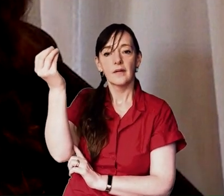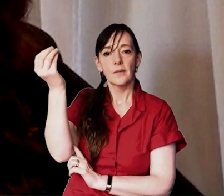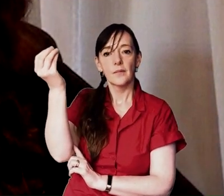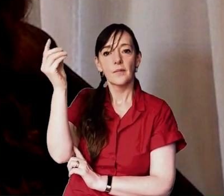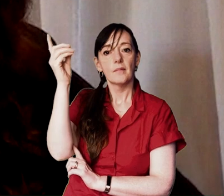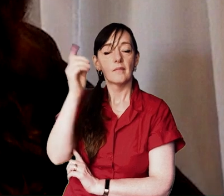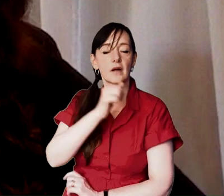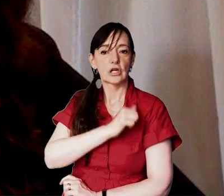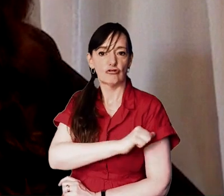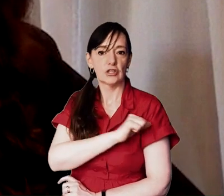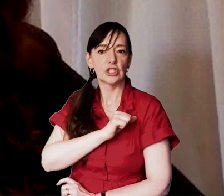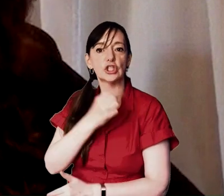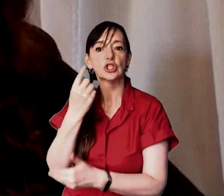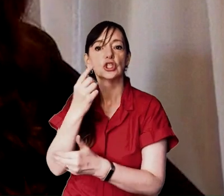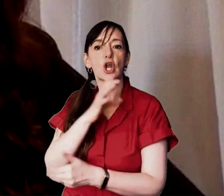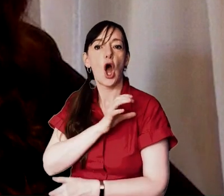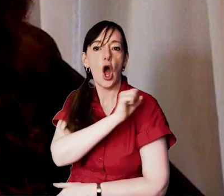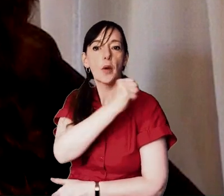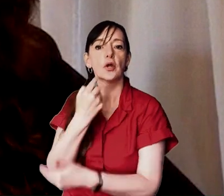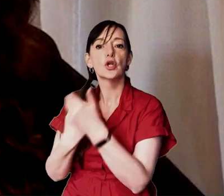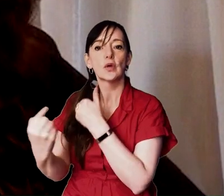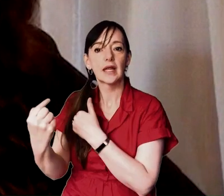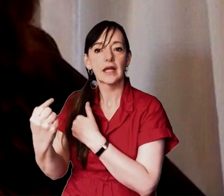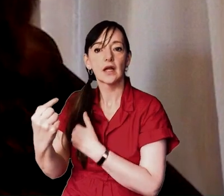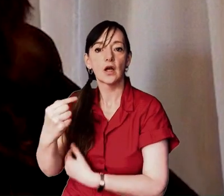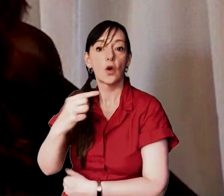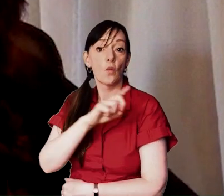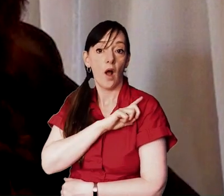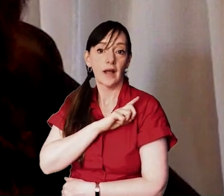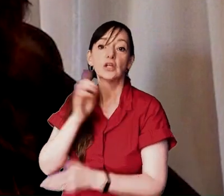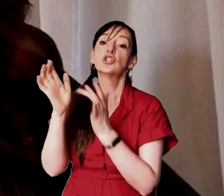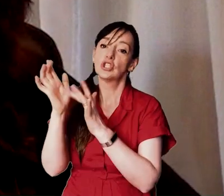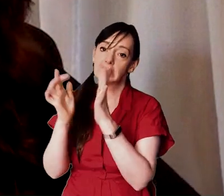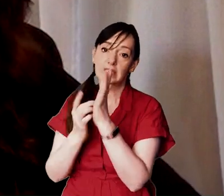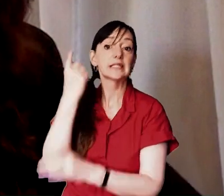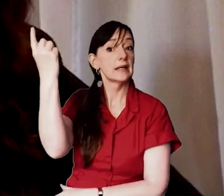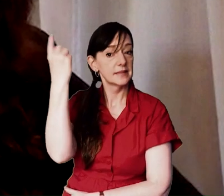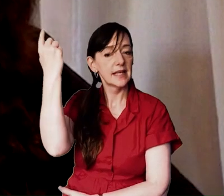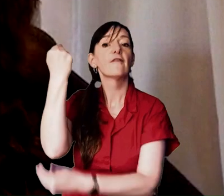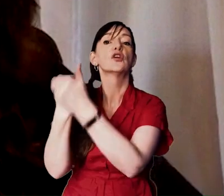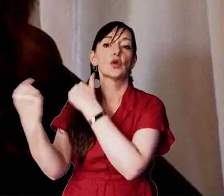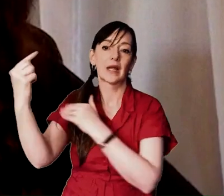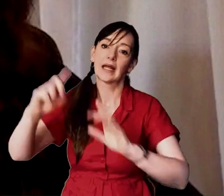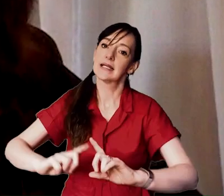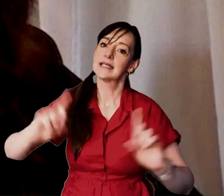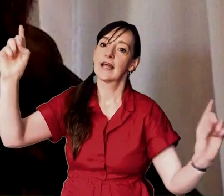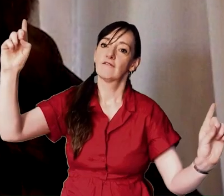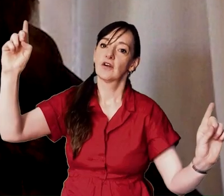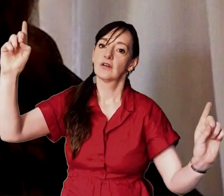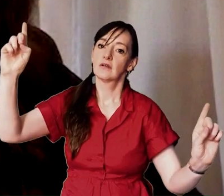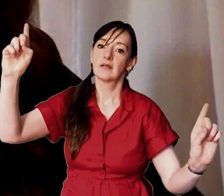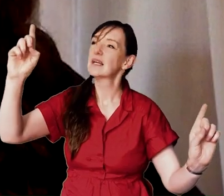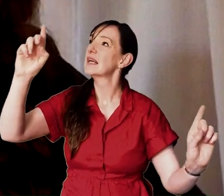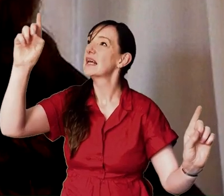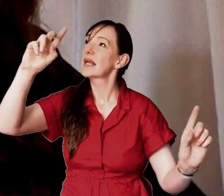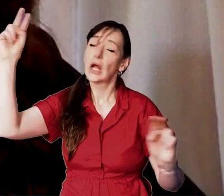of that diamond christian hope is unique because jesus is unique he is the god who refuses to